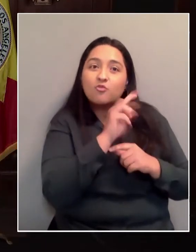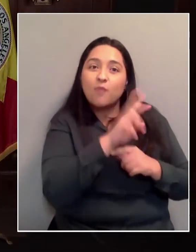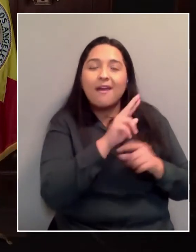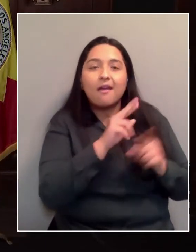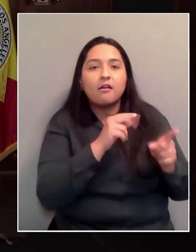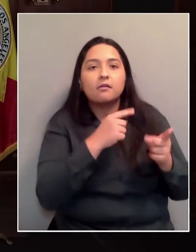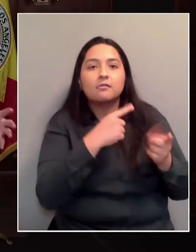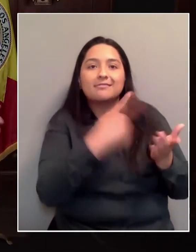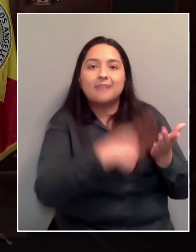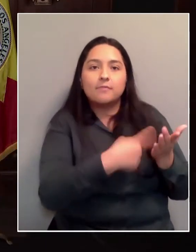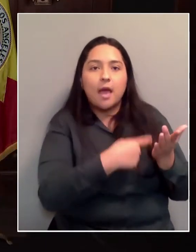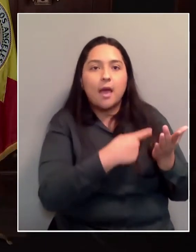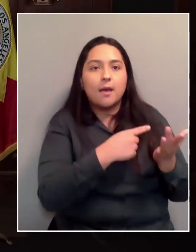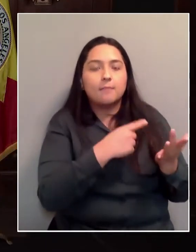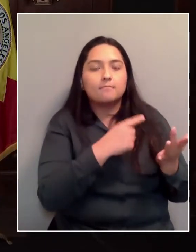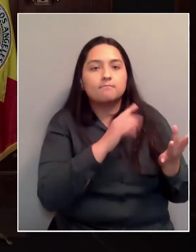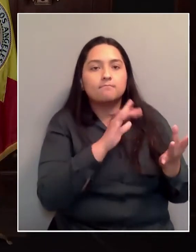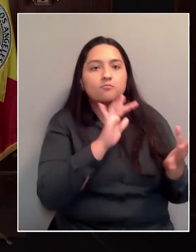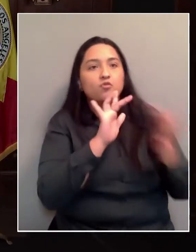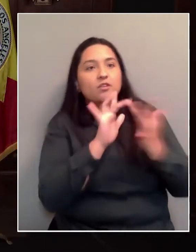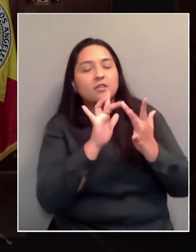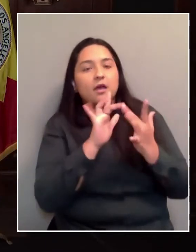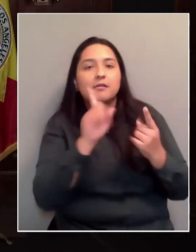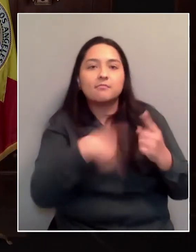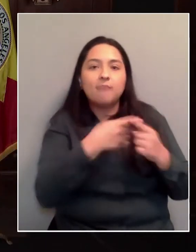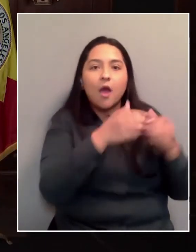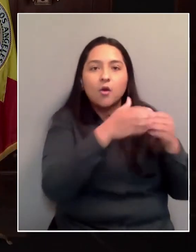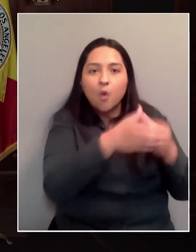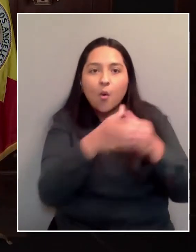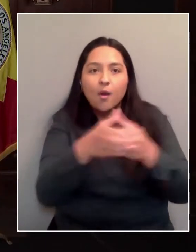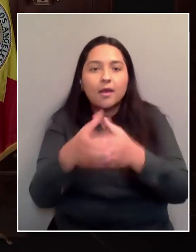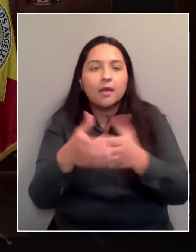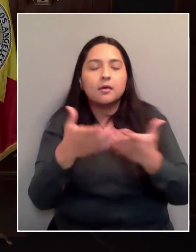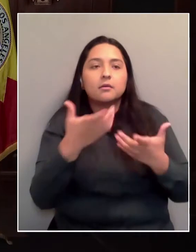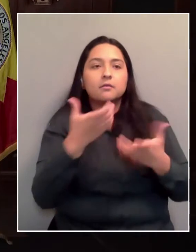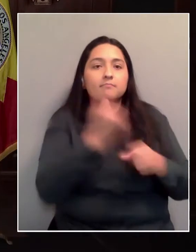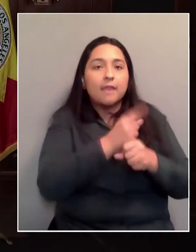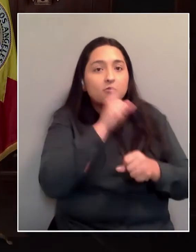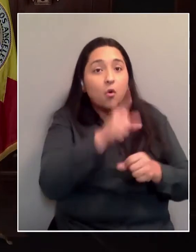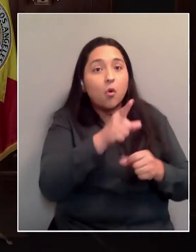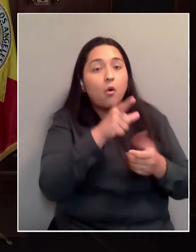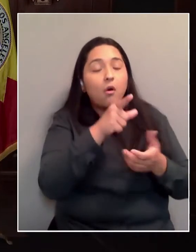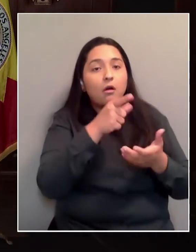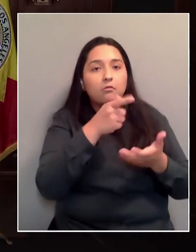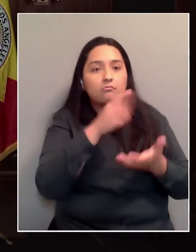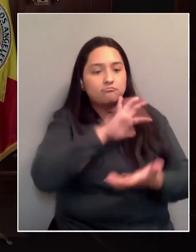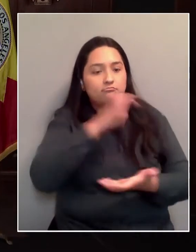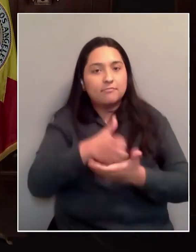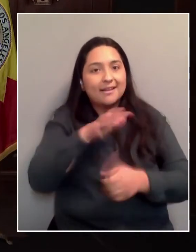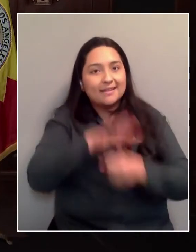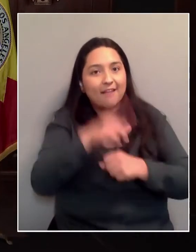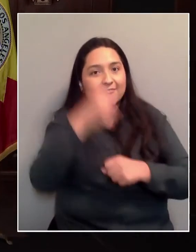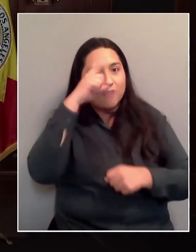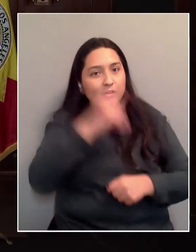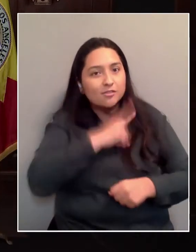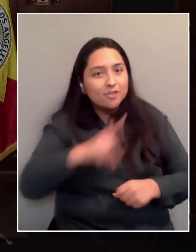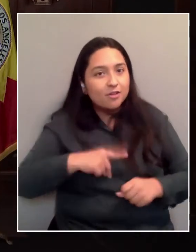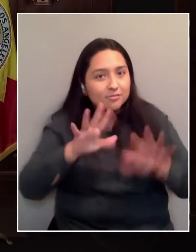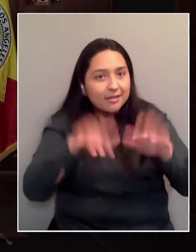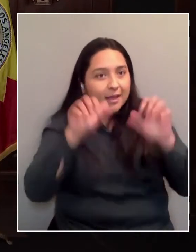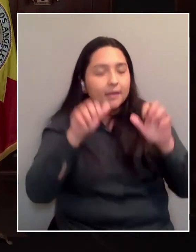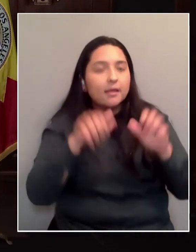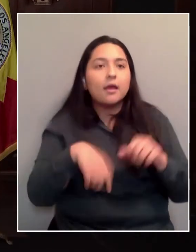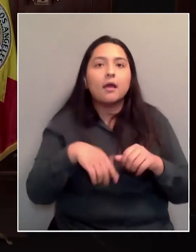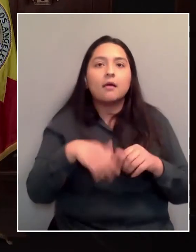pulls back ones that were going to other places to make sure we have enough for Dodger Stadium. I'm indebted to our firefighters who found out 50 different